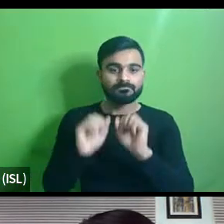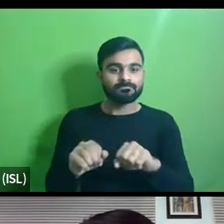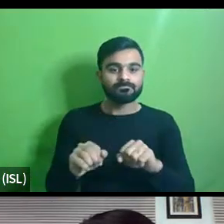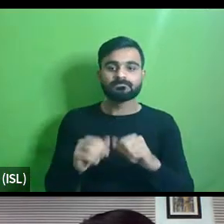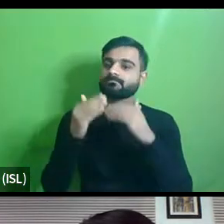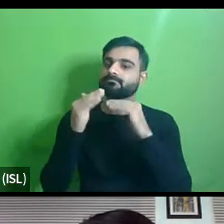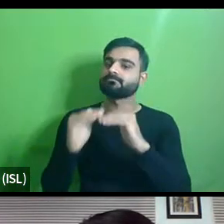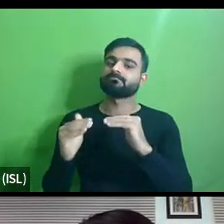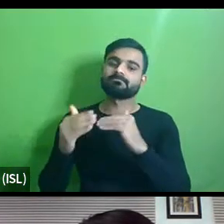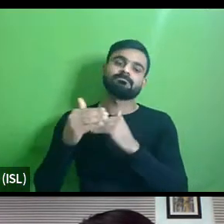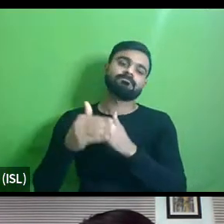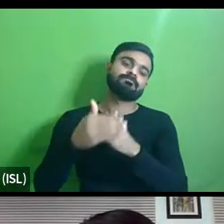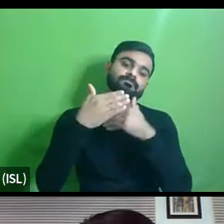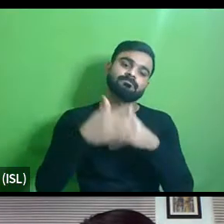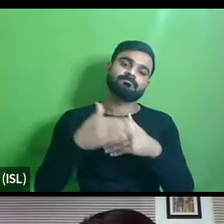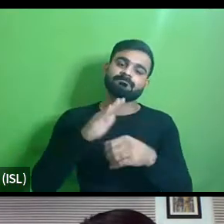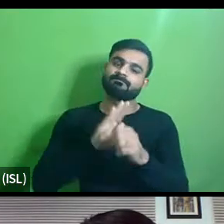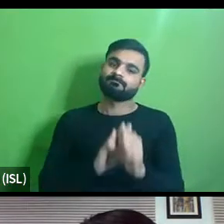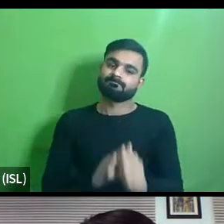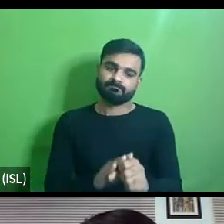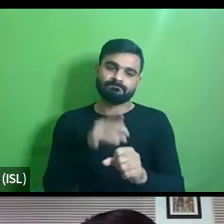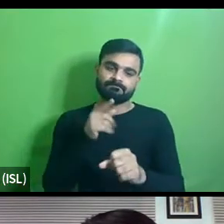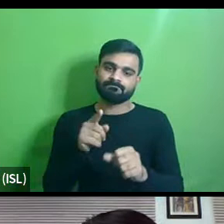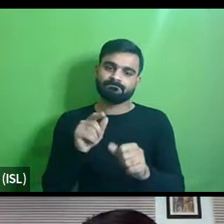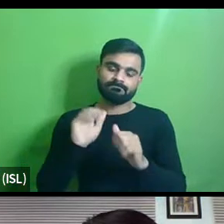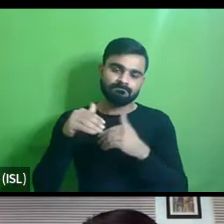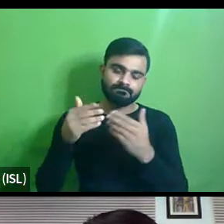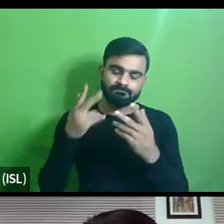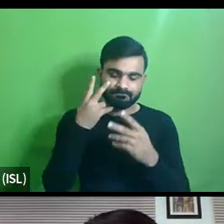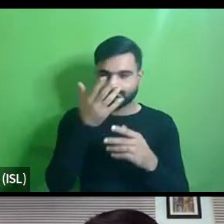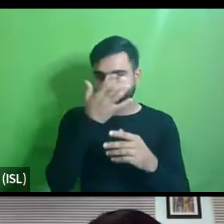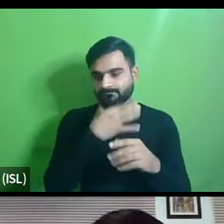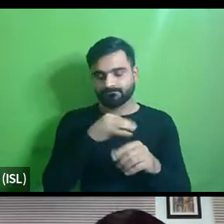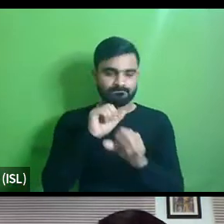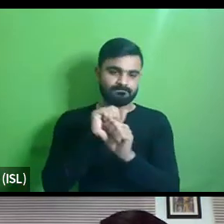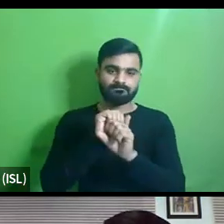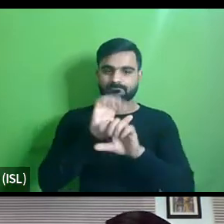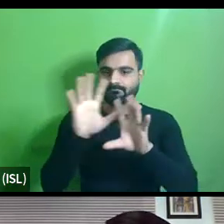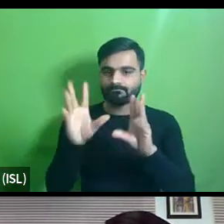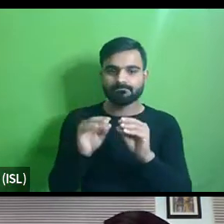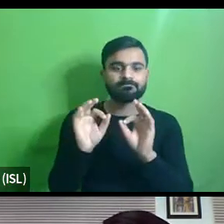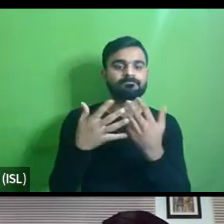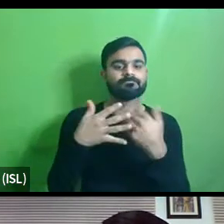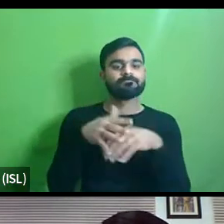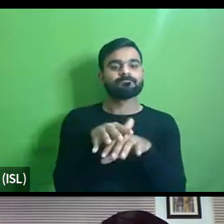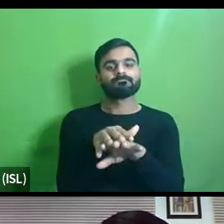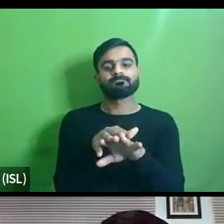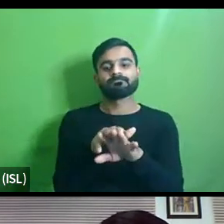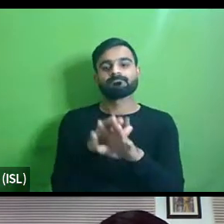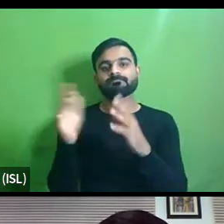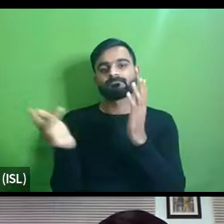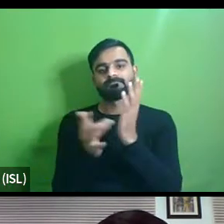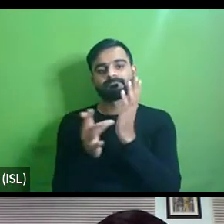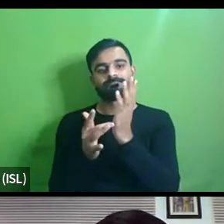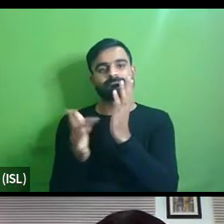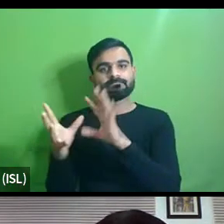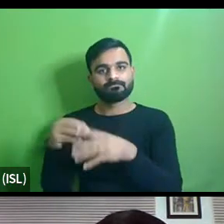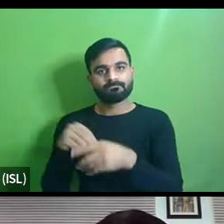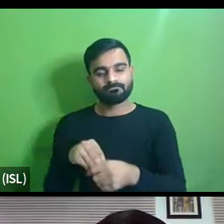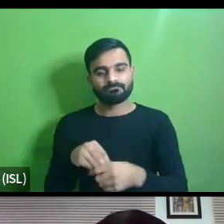limited dissemination so far of this very wonderful body of work that has been done on inclusive design features uh